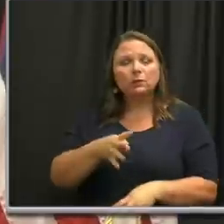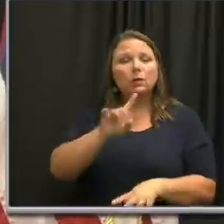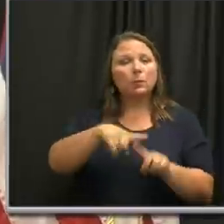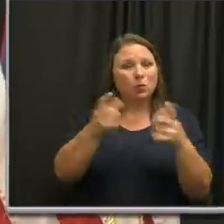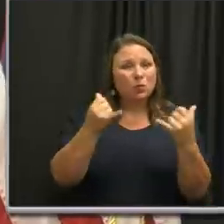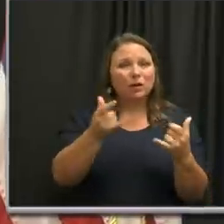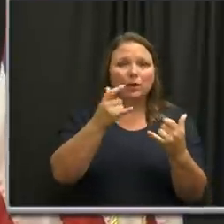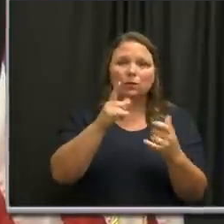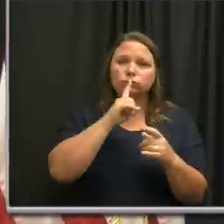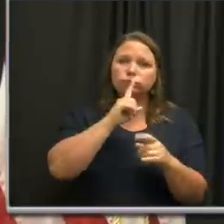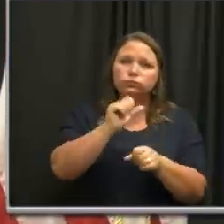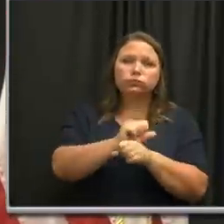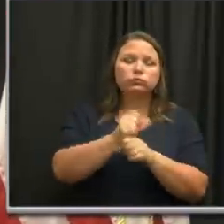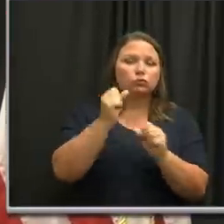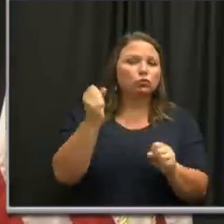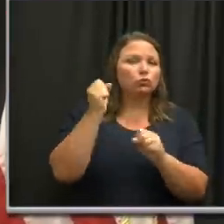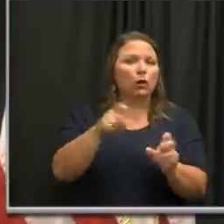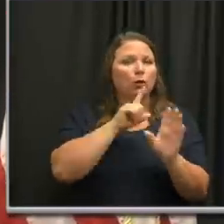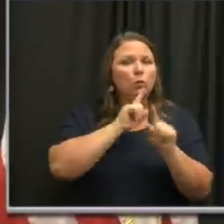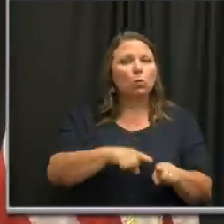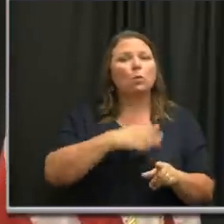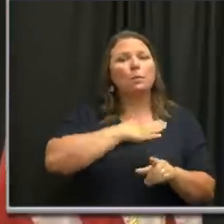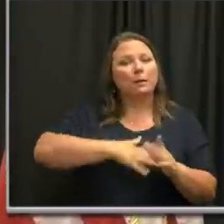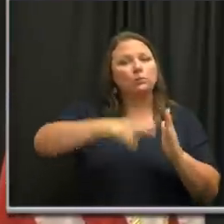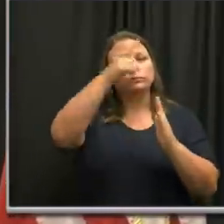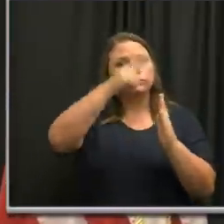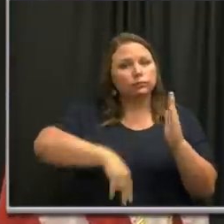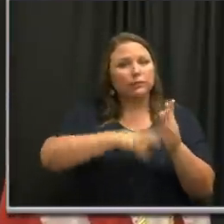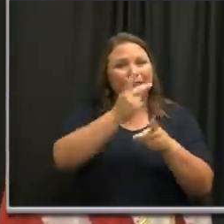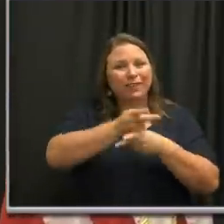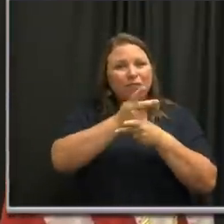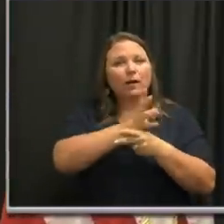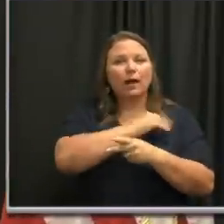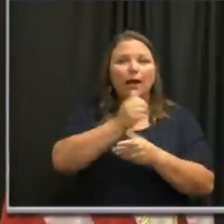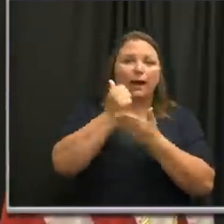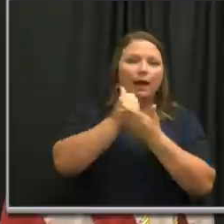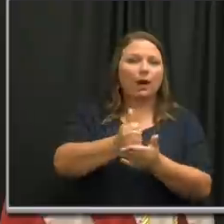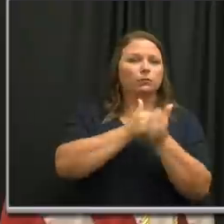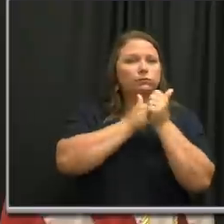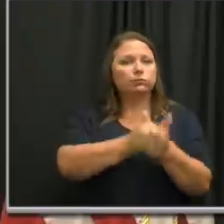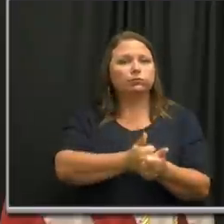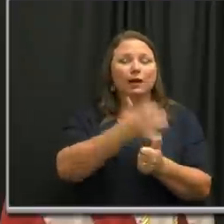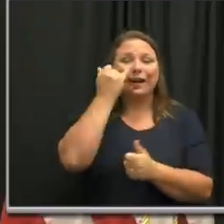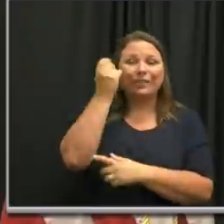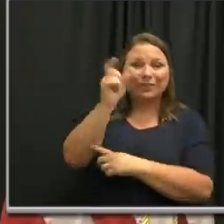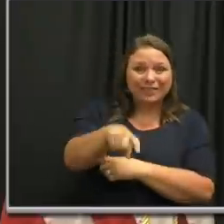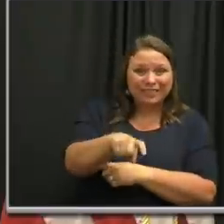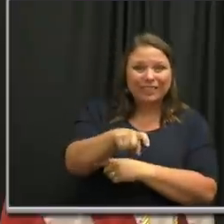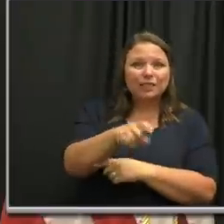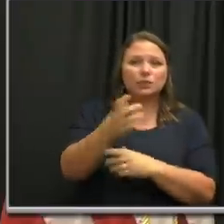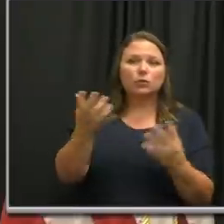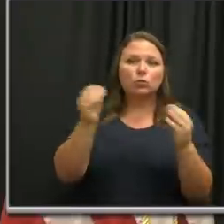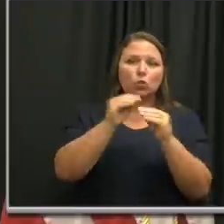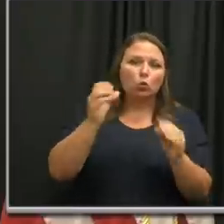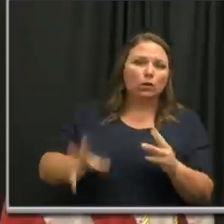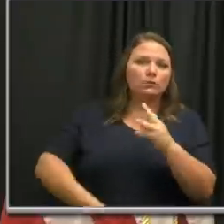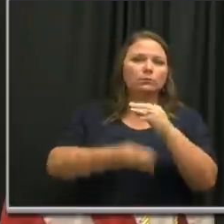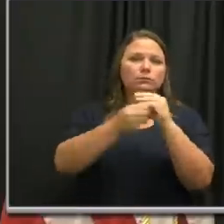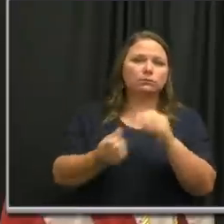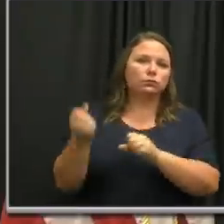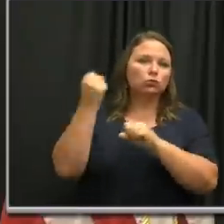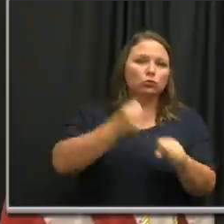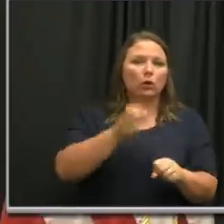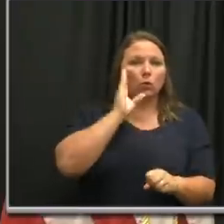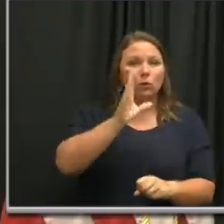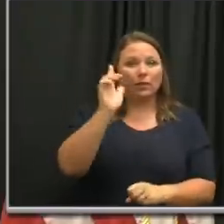time it is a very strong order. Please read it and please help us comply with it. And then if we need to strengthen it, we will down the